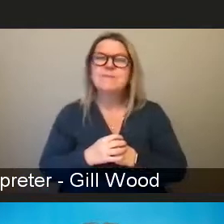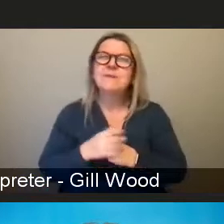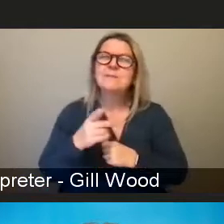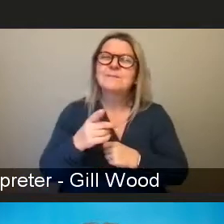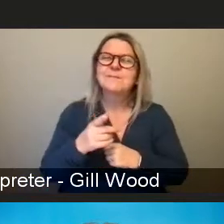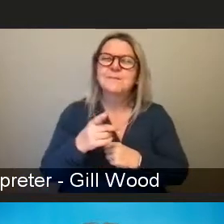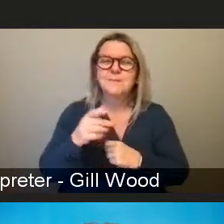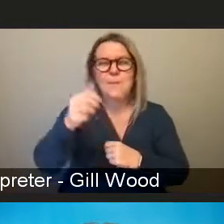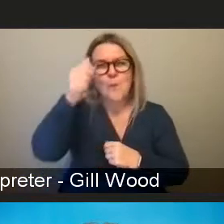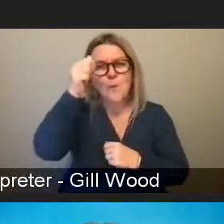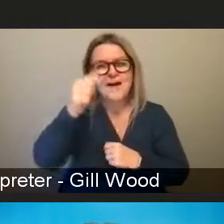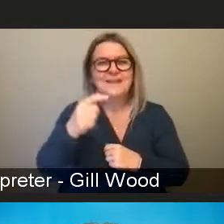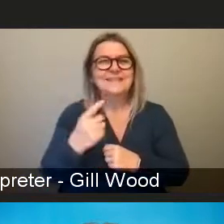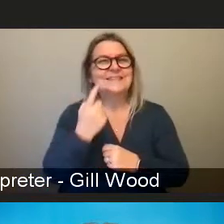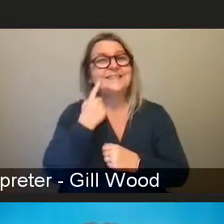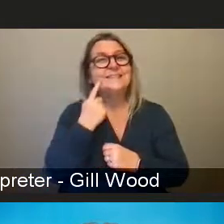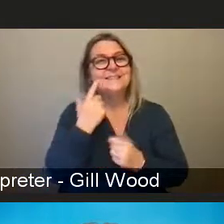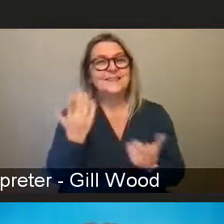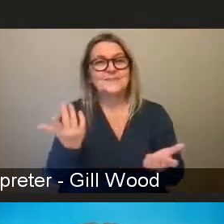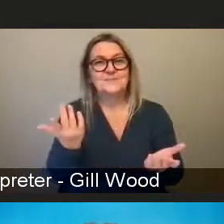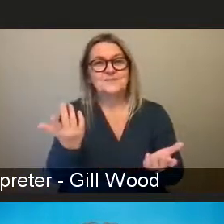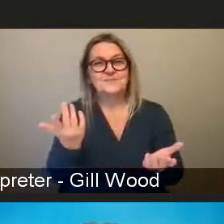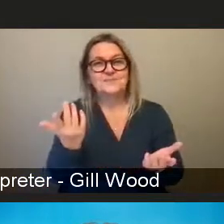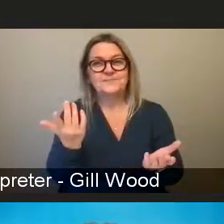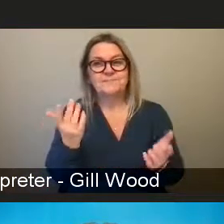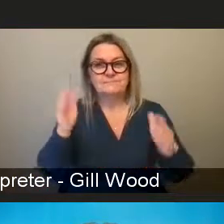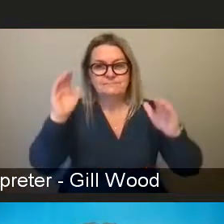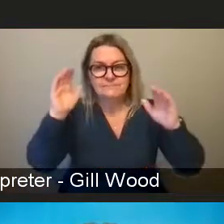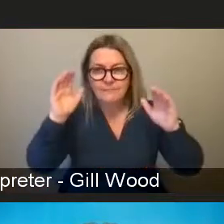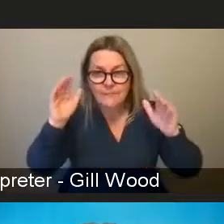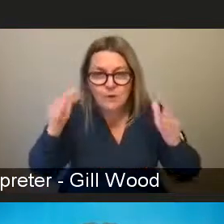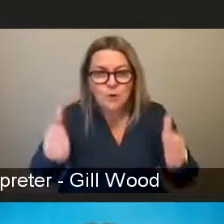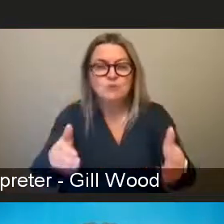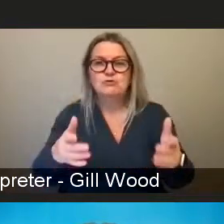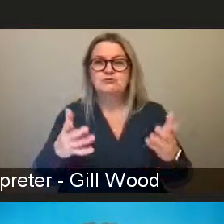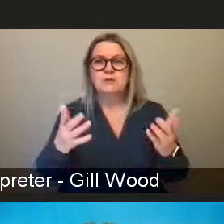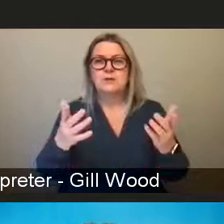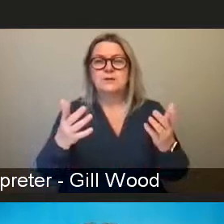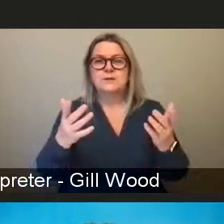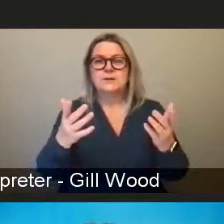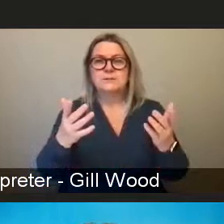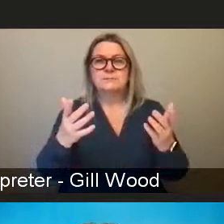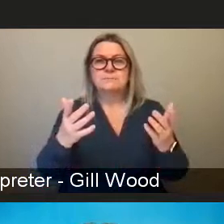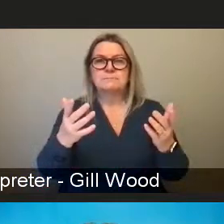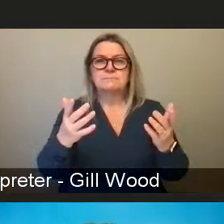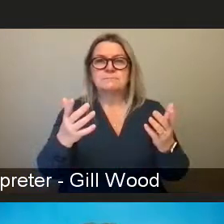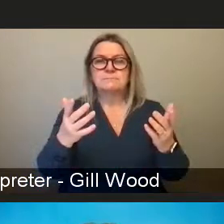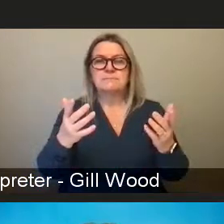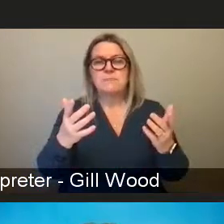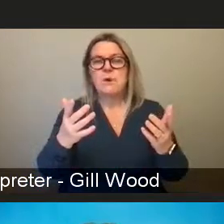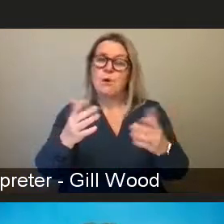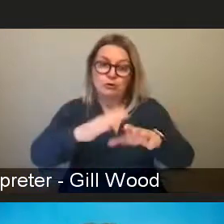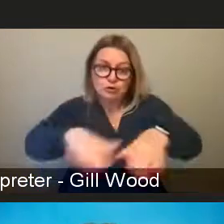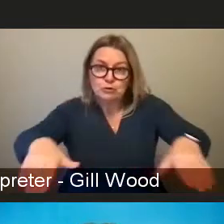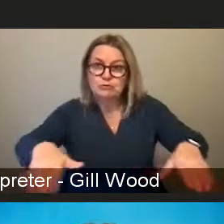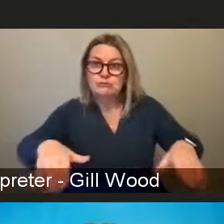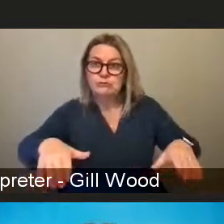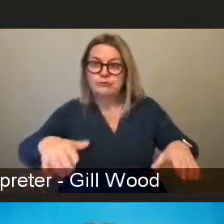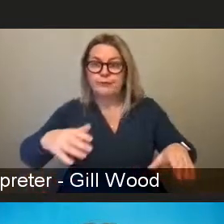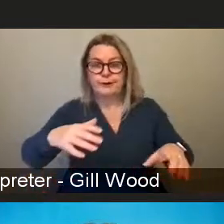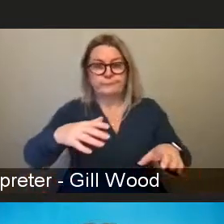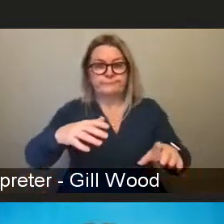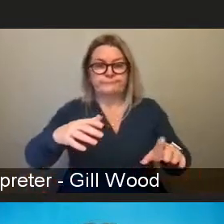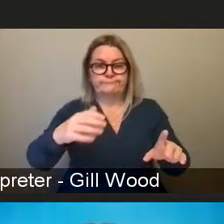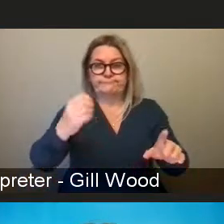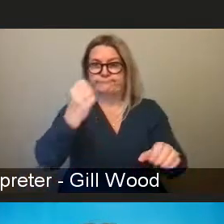we concentrate entirely on let's change the thinking of children. We miss the